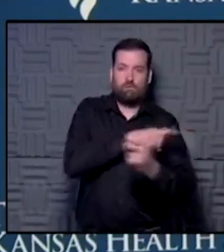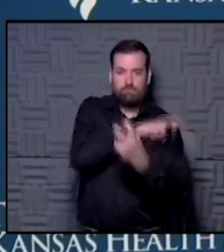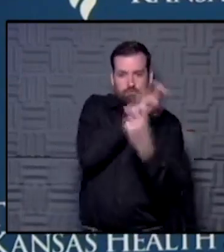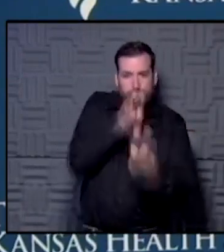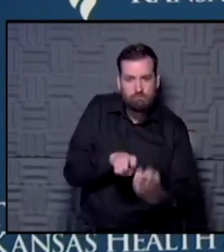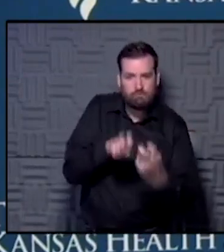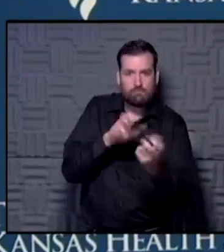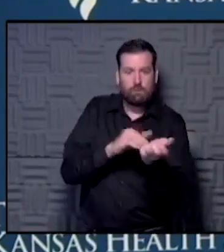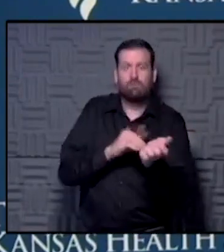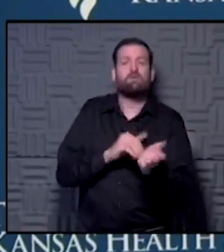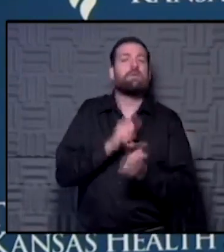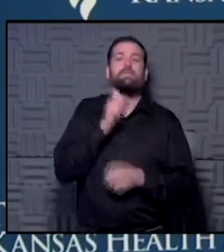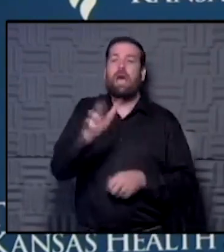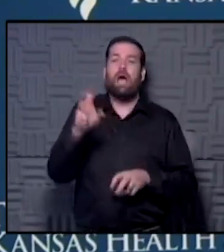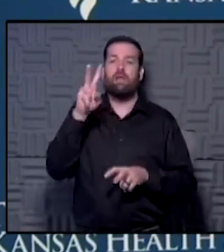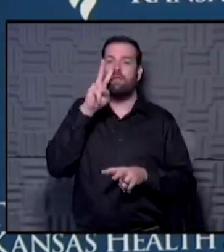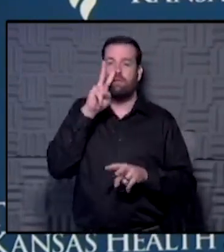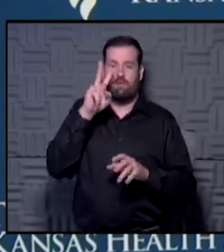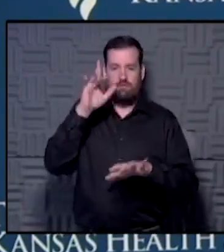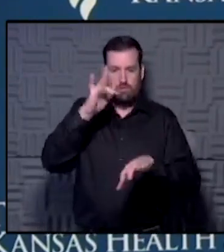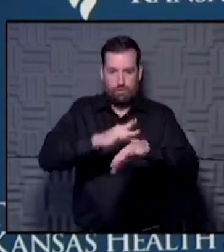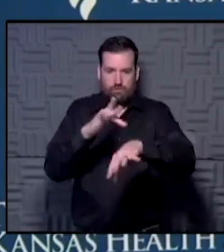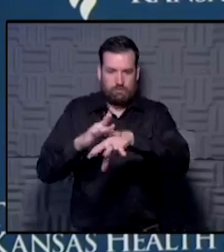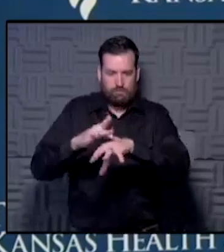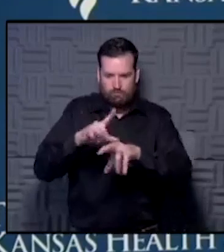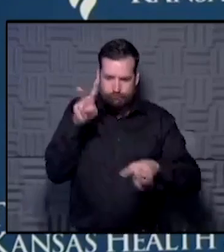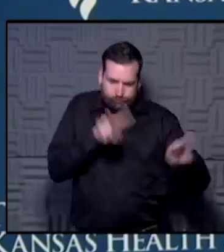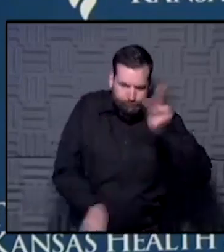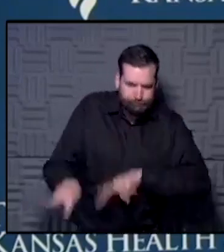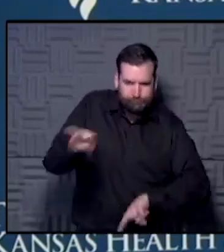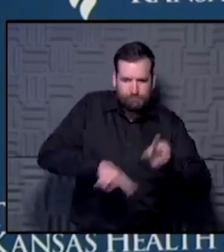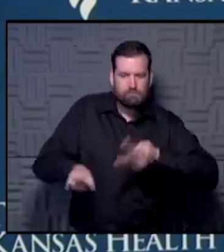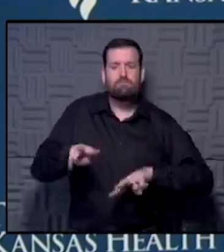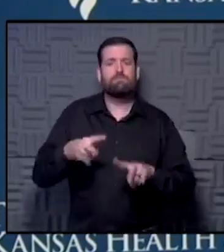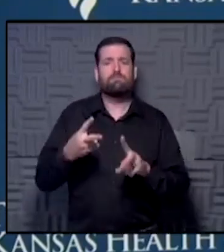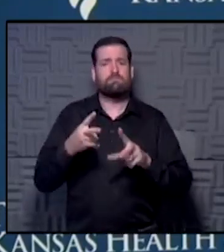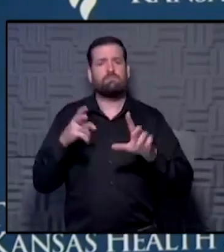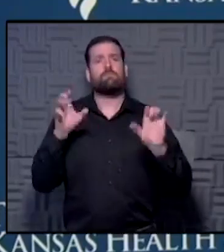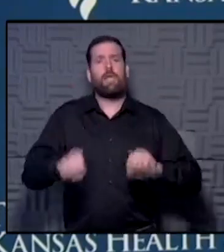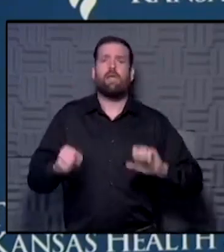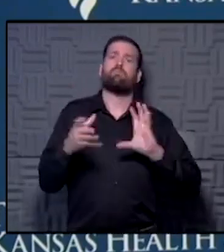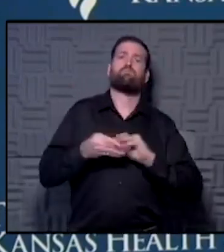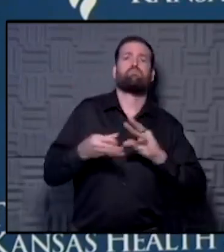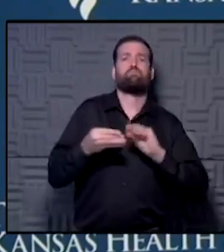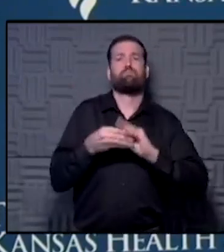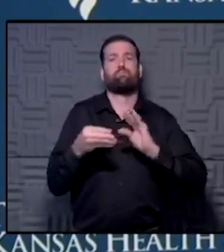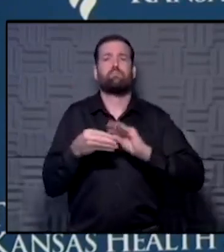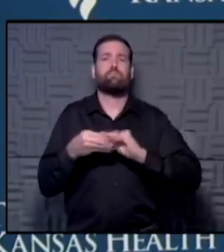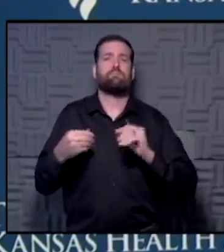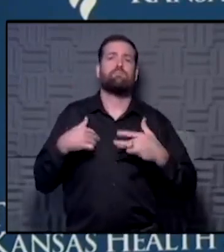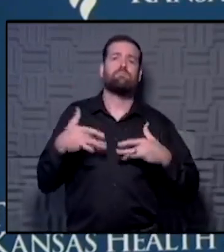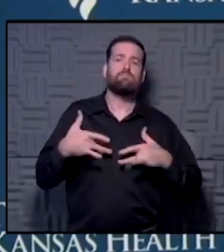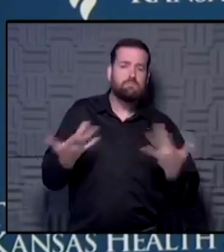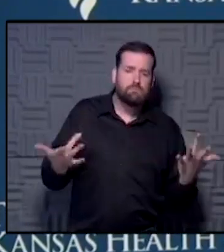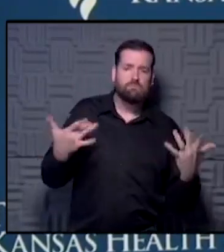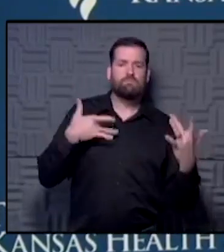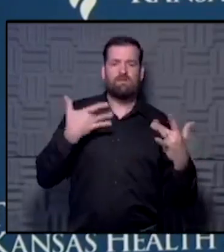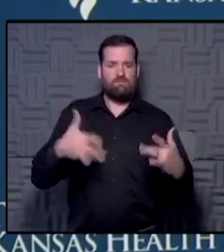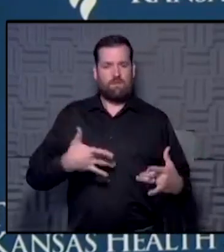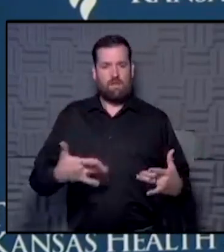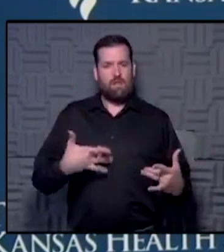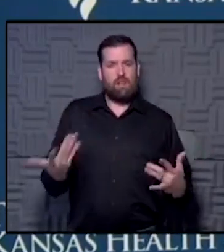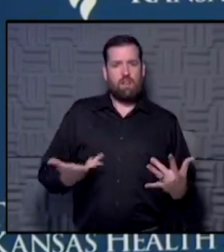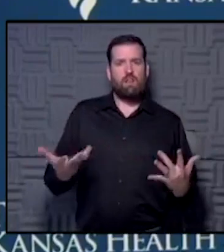doesn't involve a physical exam, but we can you can tell me what's going on and what you're feeling and we can direct and really try to